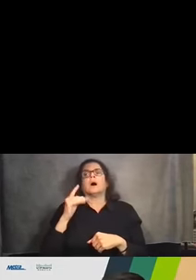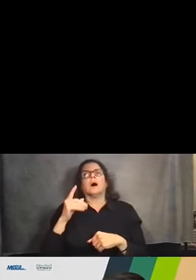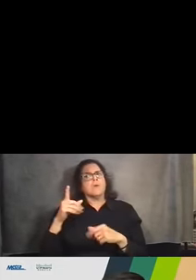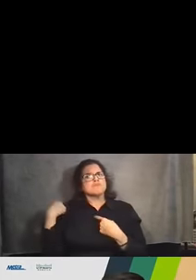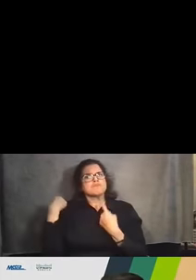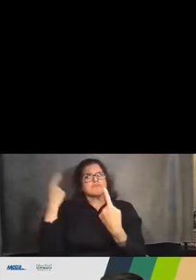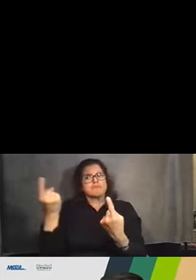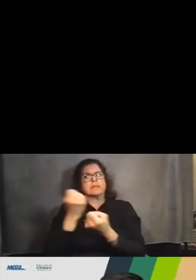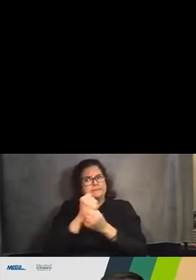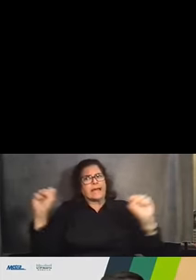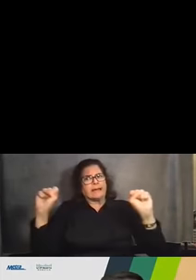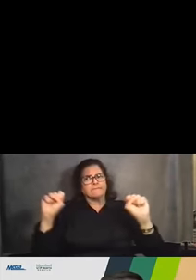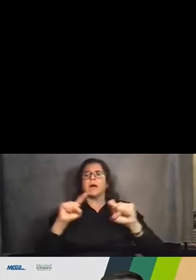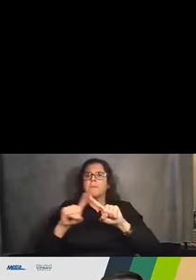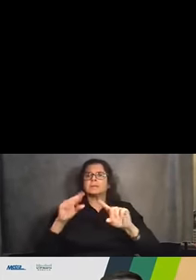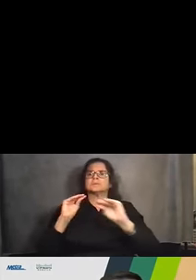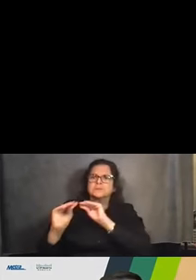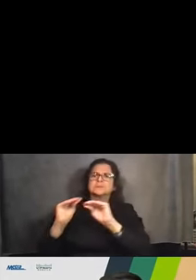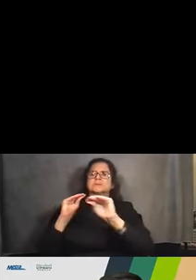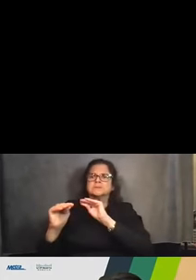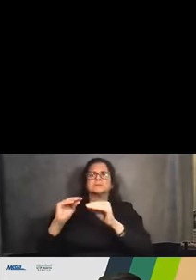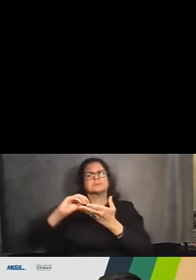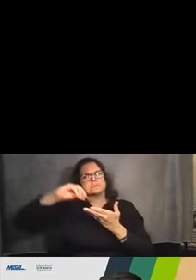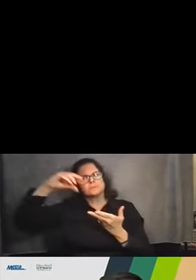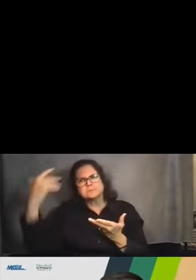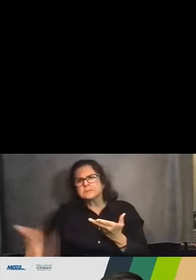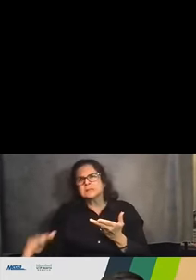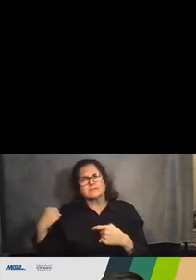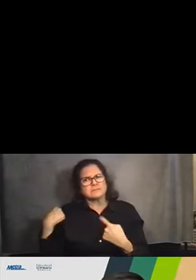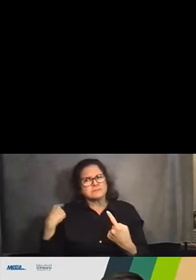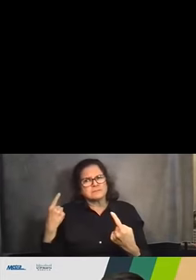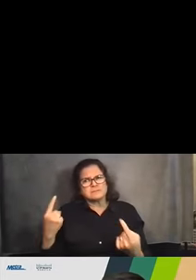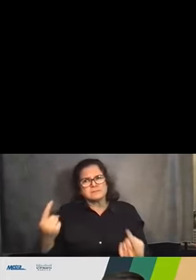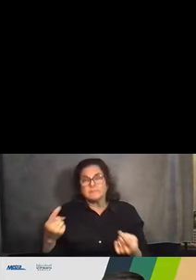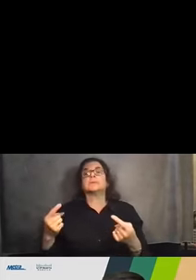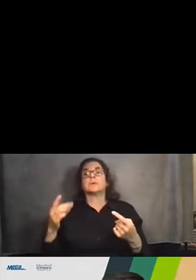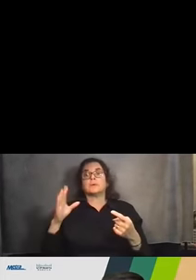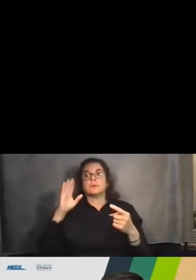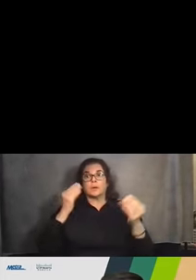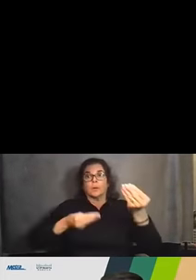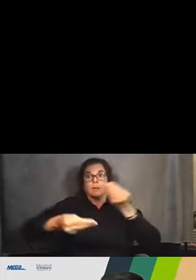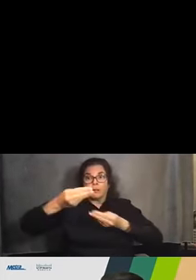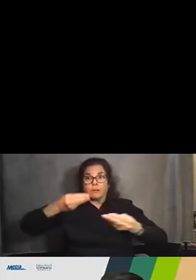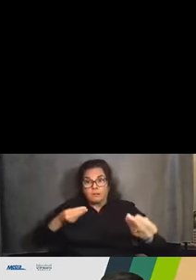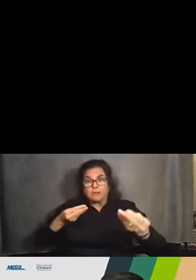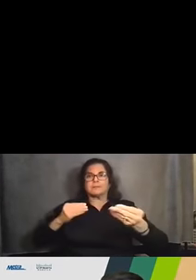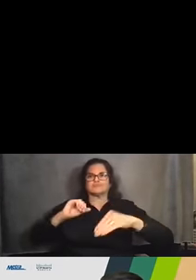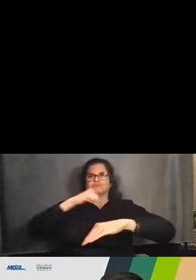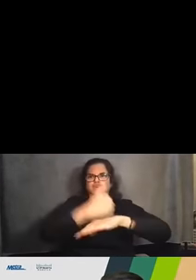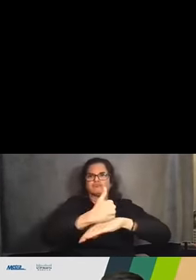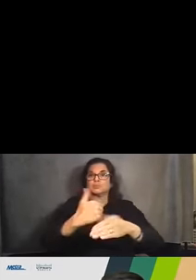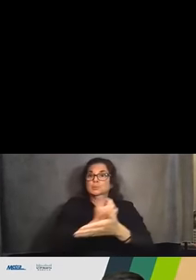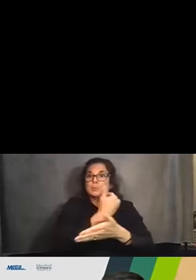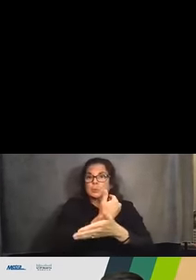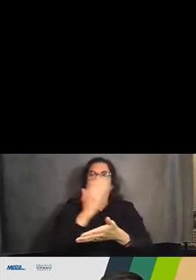actually is very costly. And so, with the replacement of the bridges, it will increase the efficiencies and reduce operating costs by